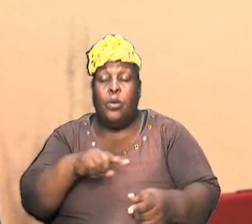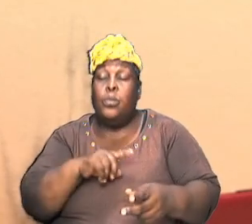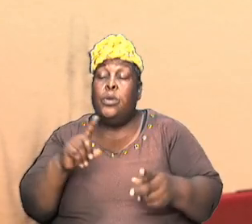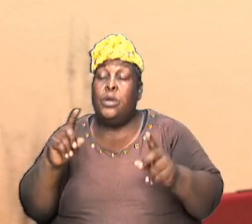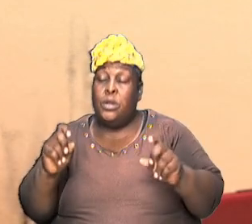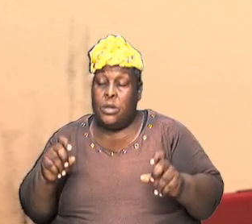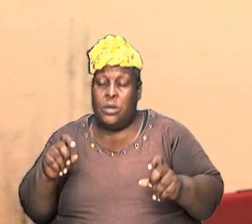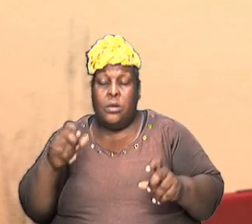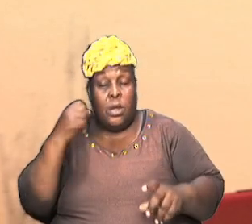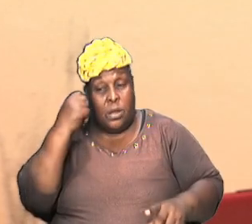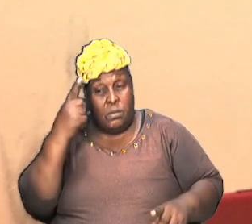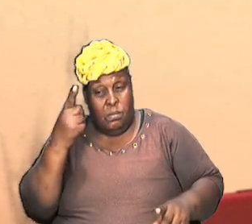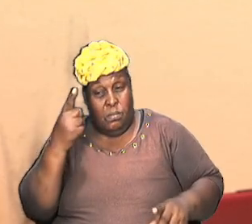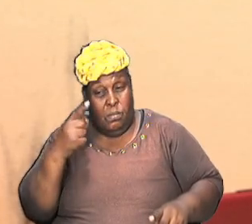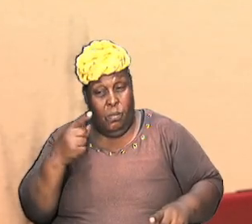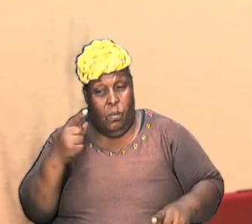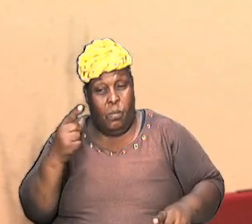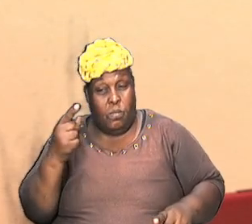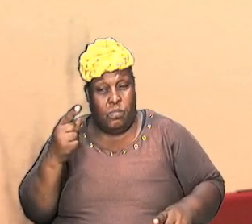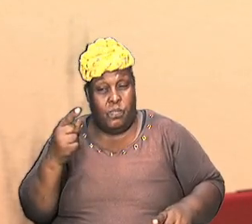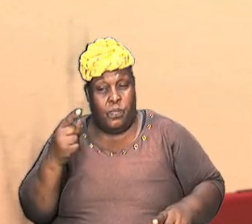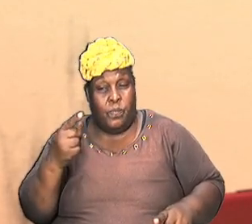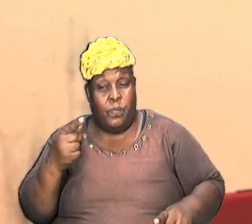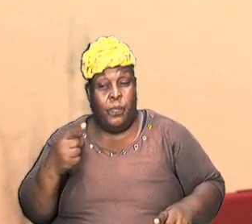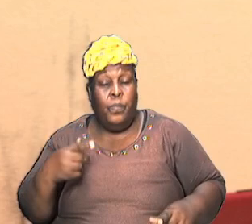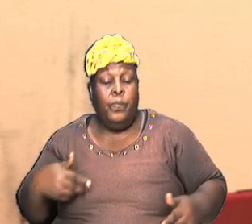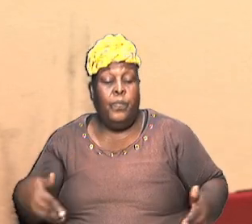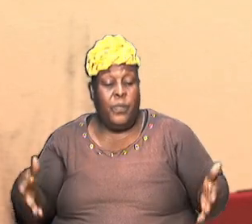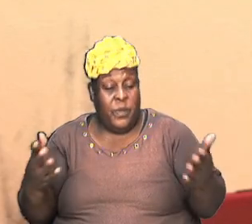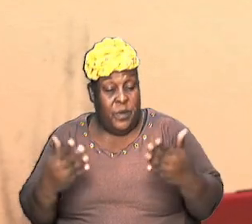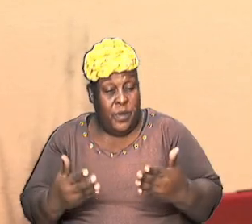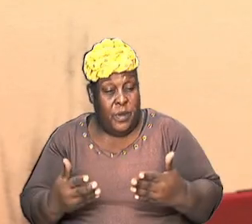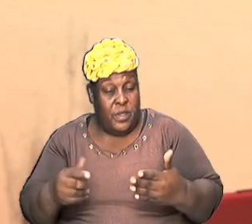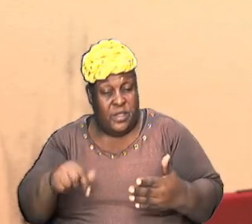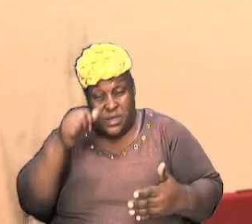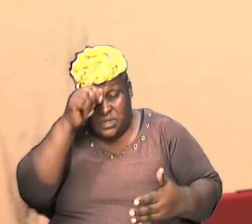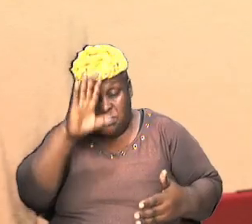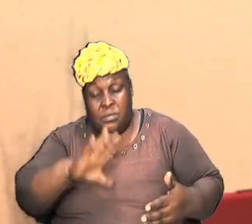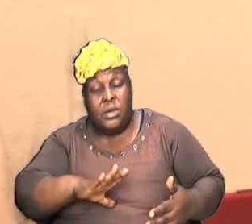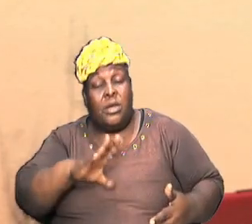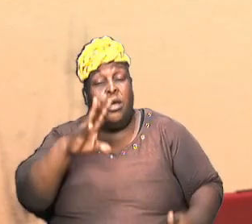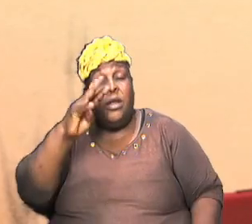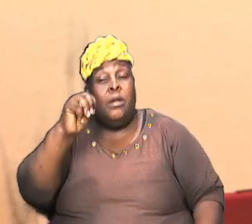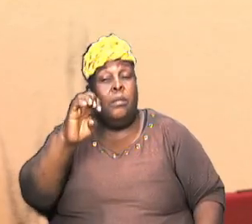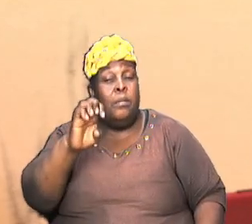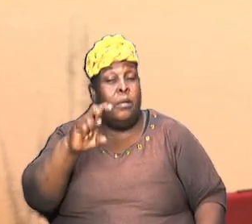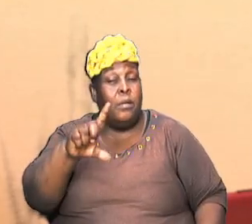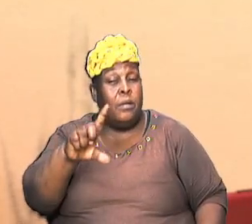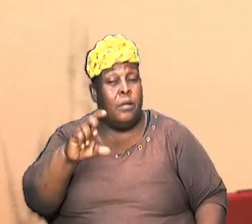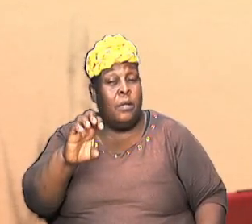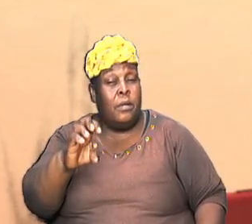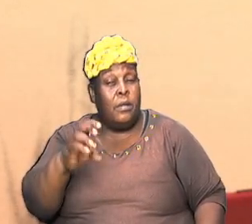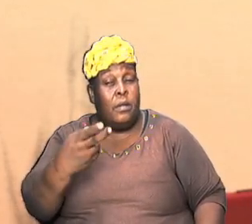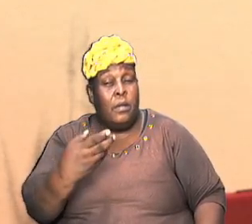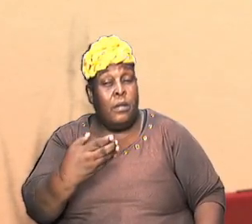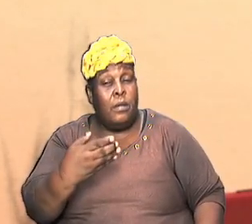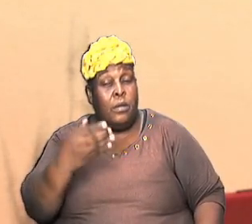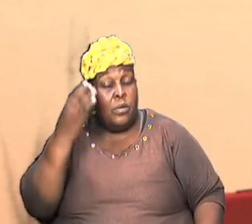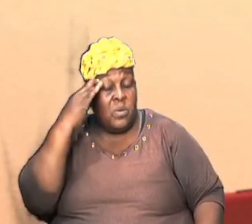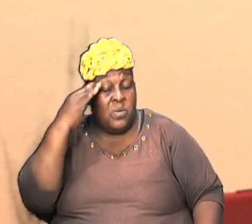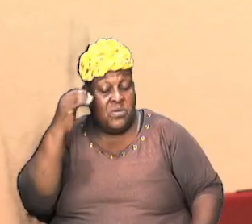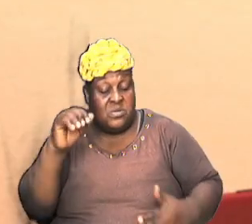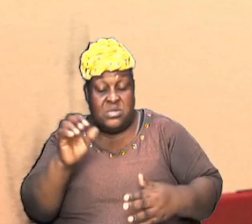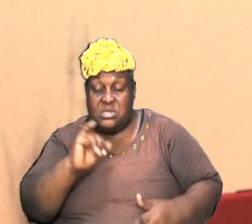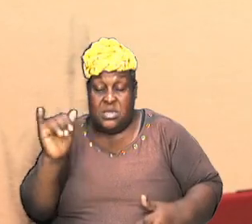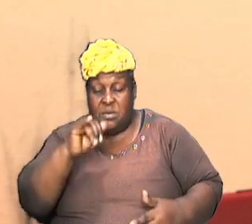that these are the things that are happening so here was it now that this man Melchizedek knew the same god